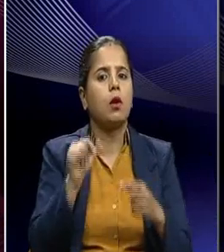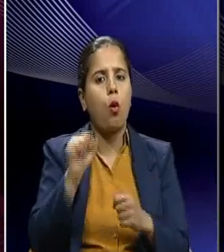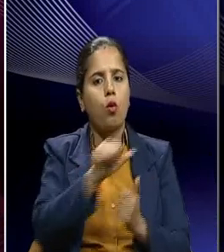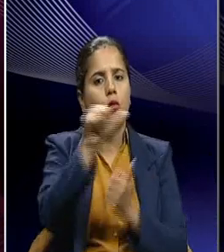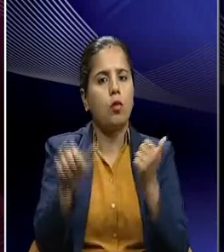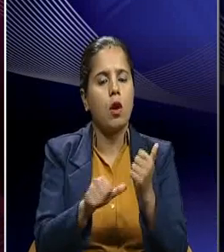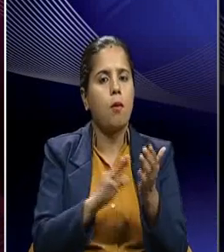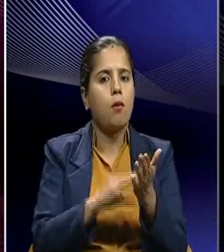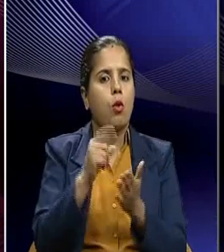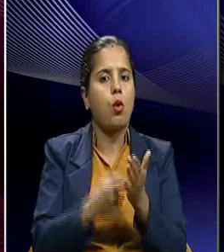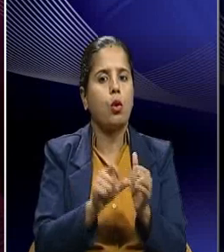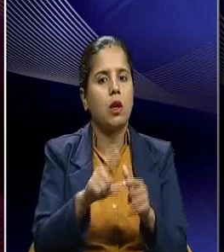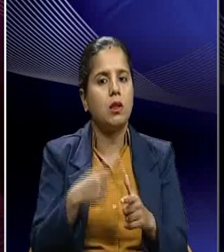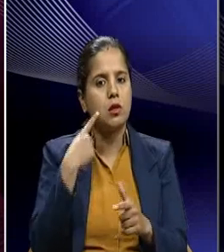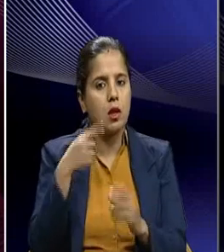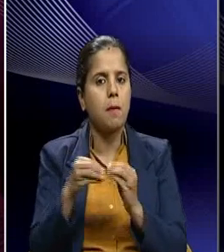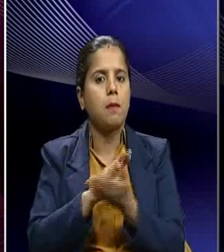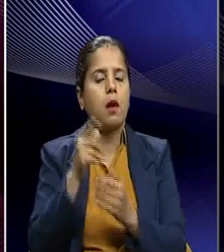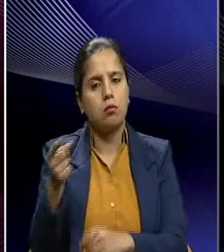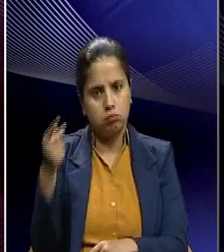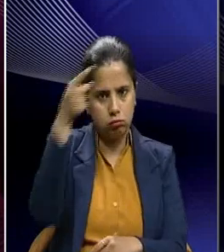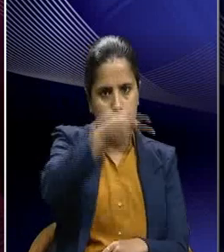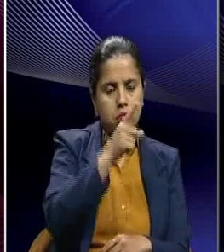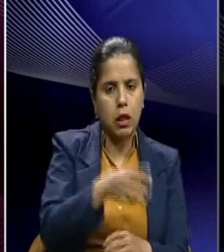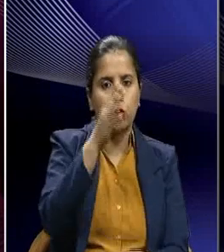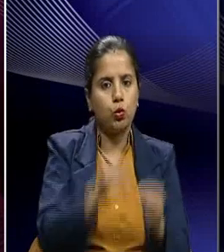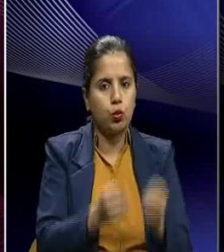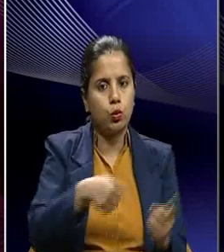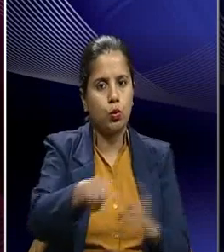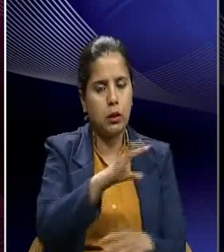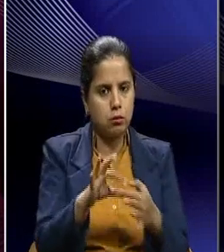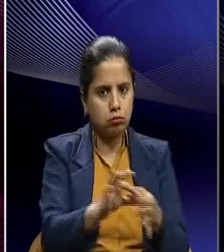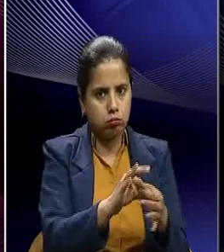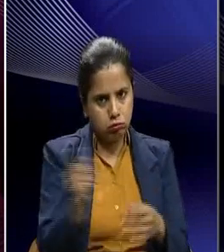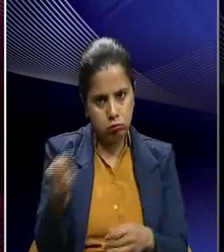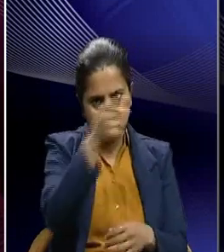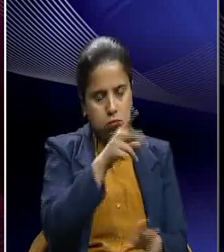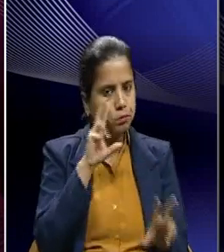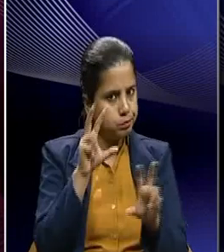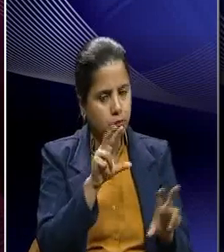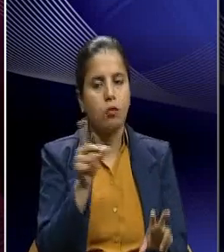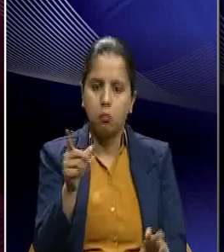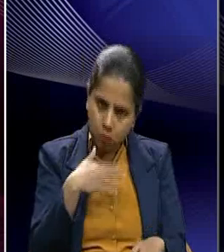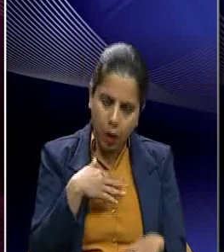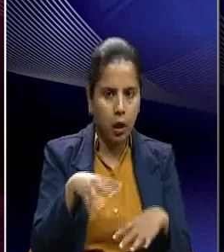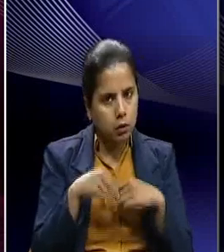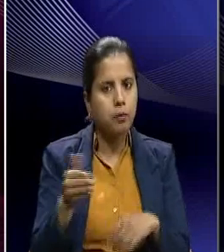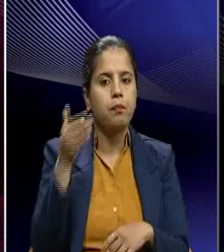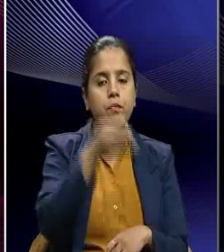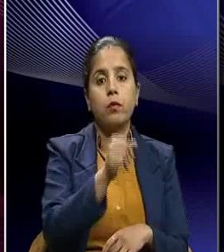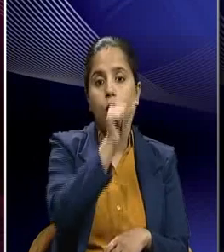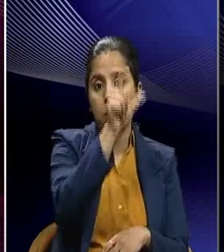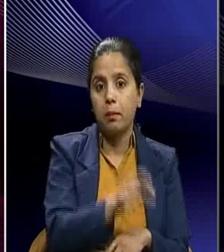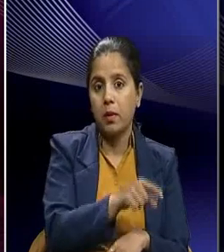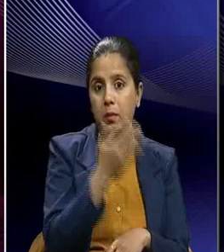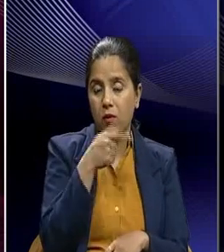Moraji Bhai Desai to Kaira district to organize the milk cooperation. And how Thirubhavandas Patel